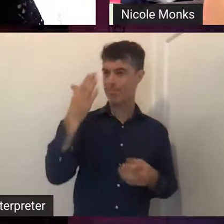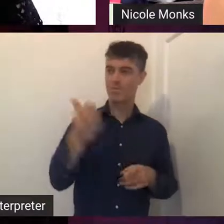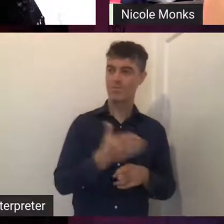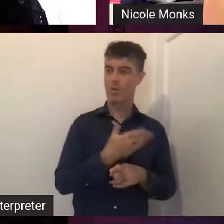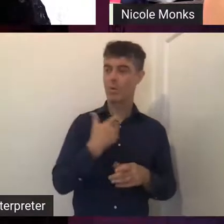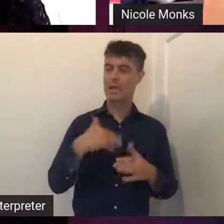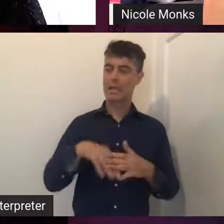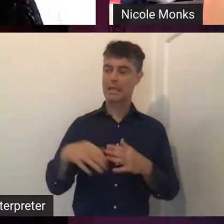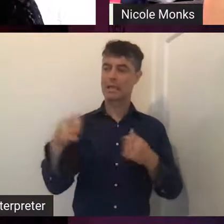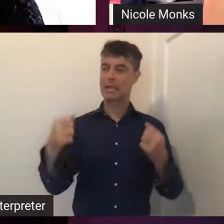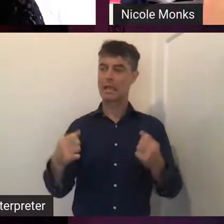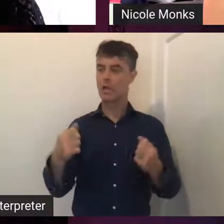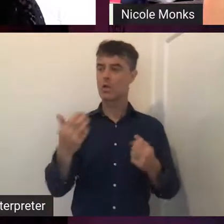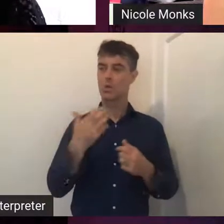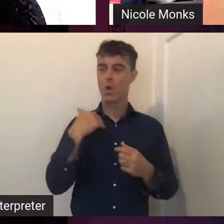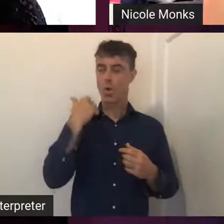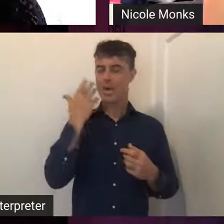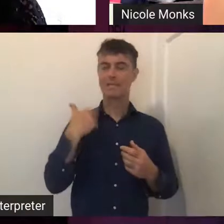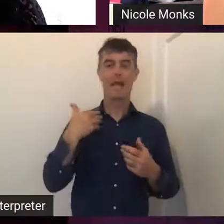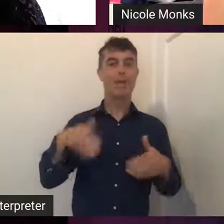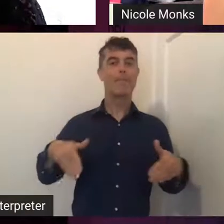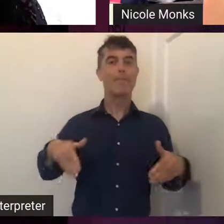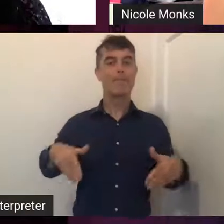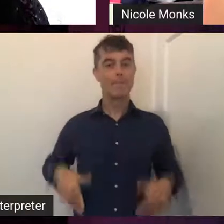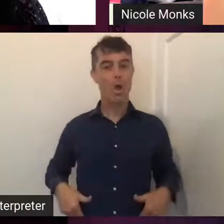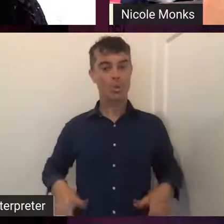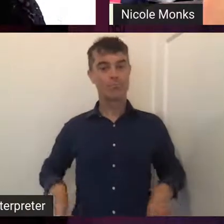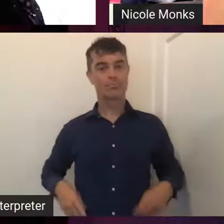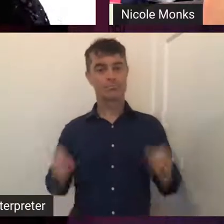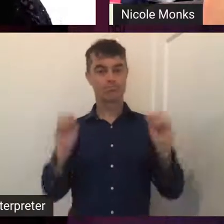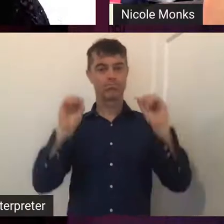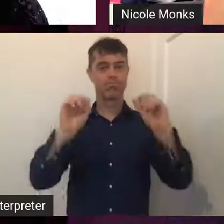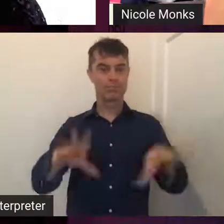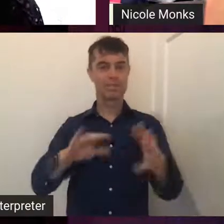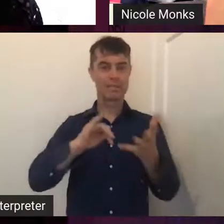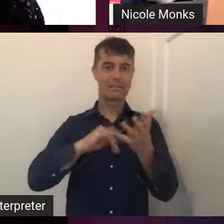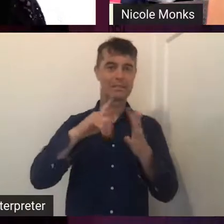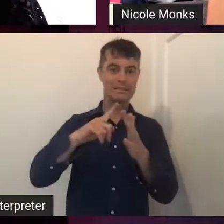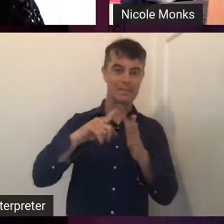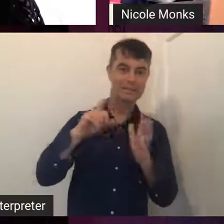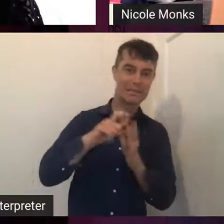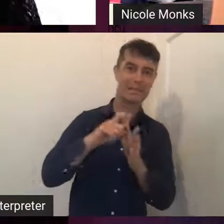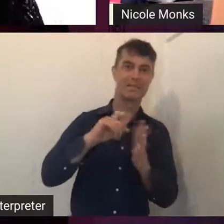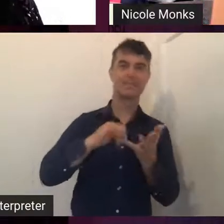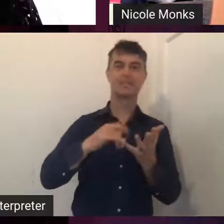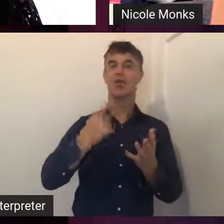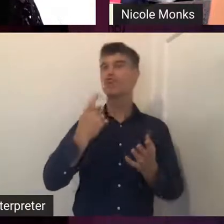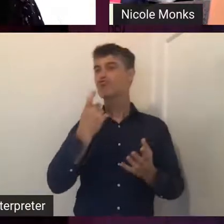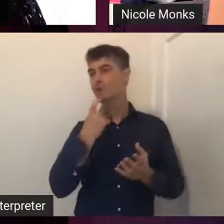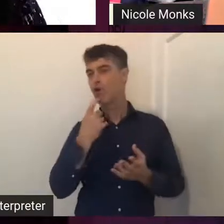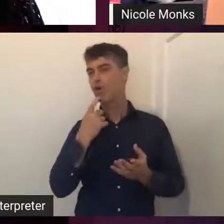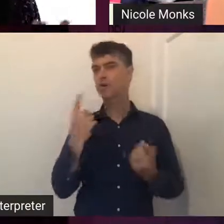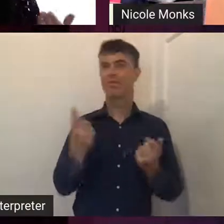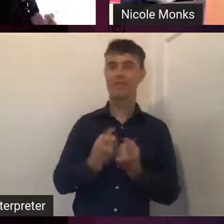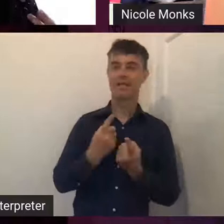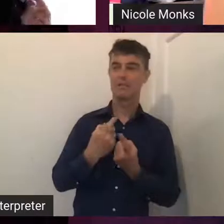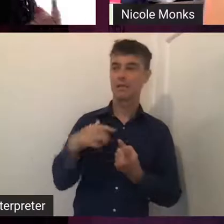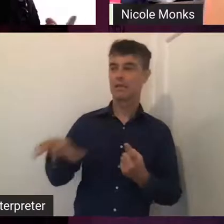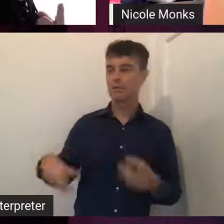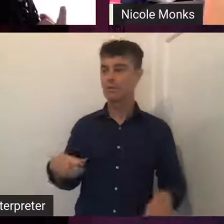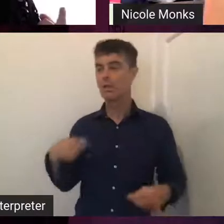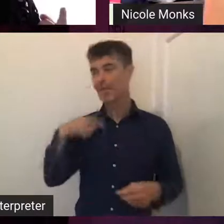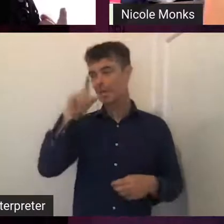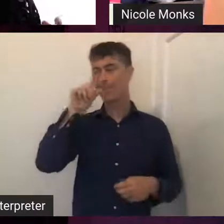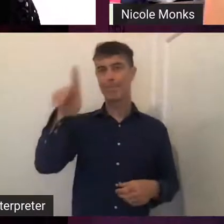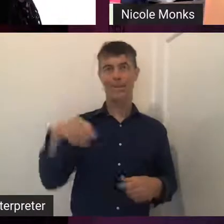hopped in the car, she'd make us empty our pockets of all the seed pods and rocks and things that we, and we were allowed to choose